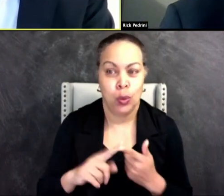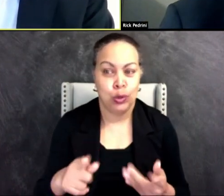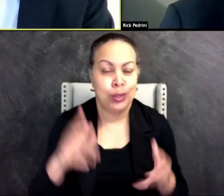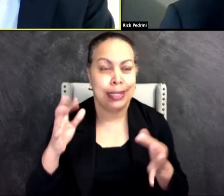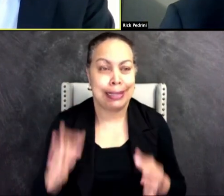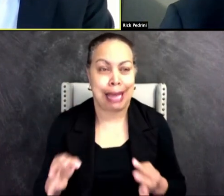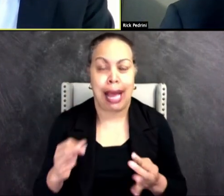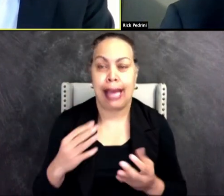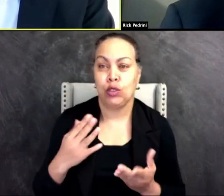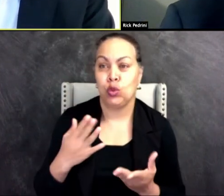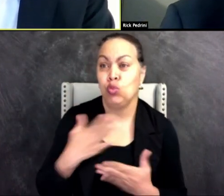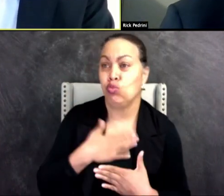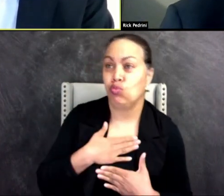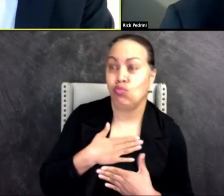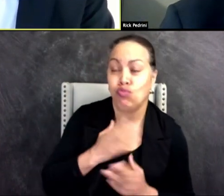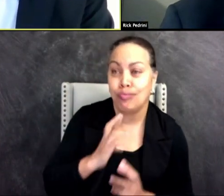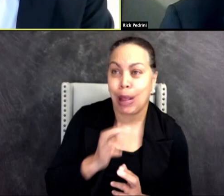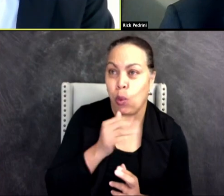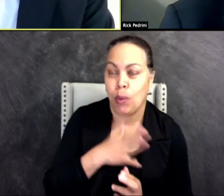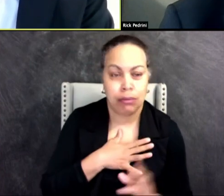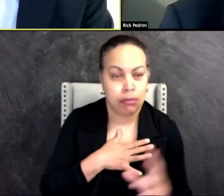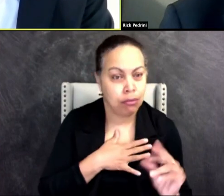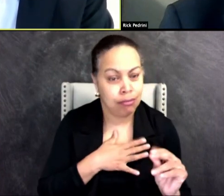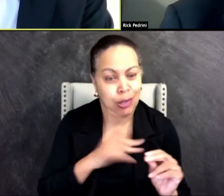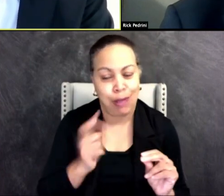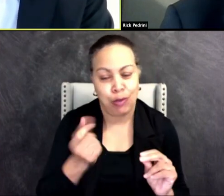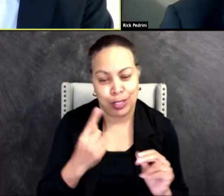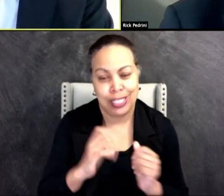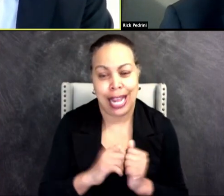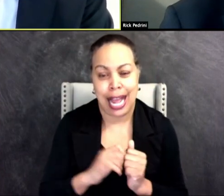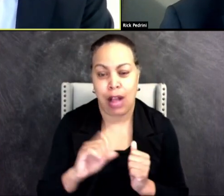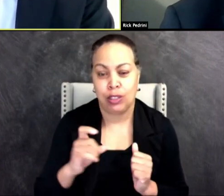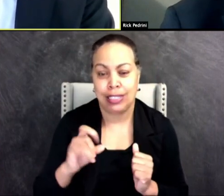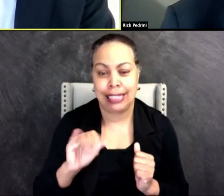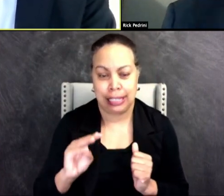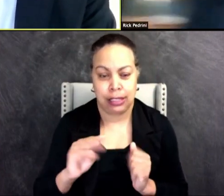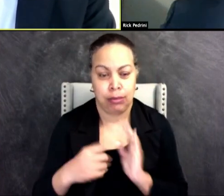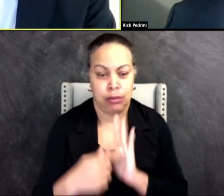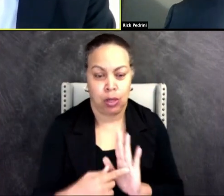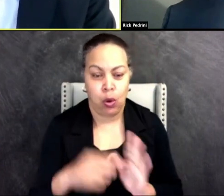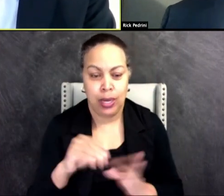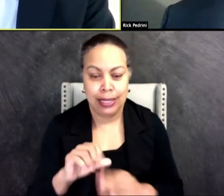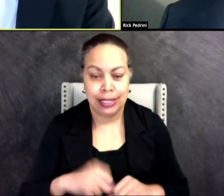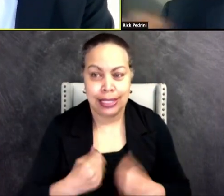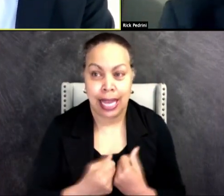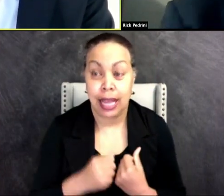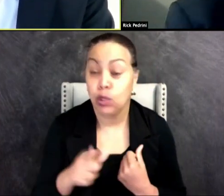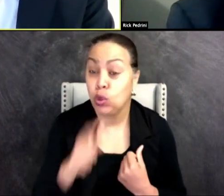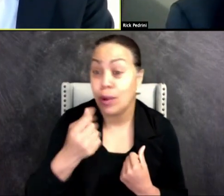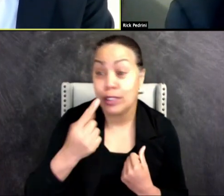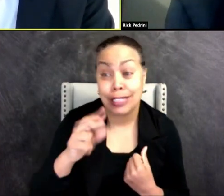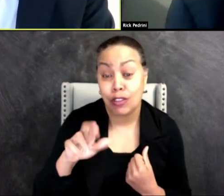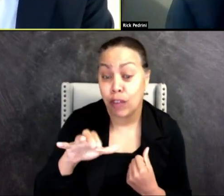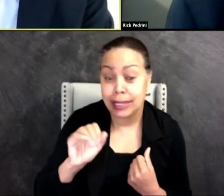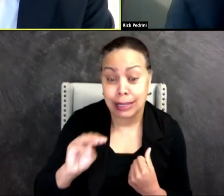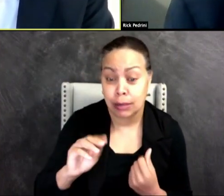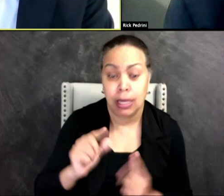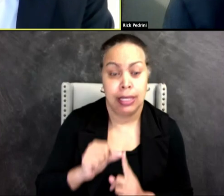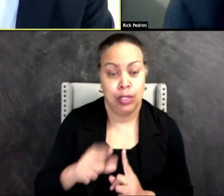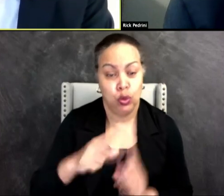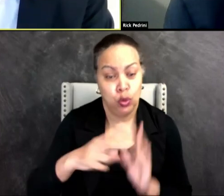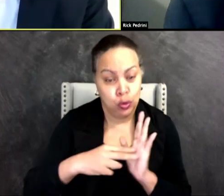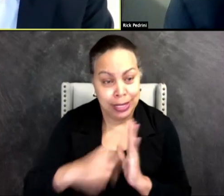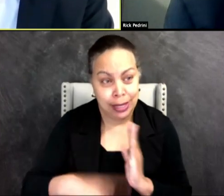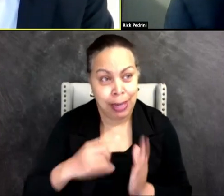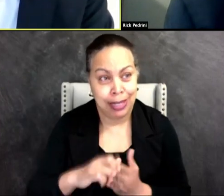to appreciate women, right? It takes understanding how sexism manifests in society. You don't understand racism unless you read about it and understand